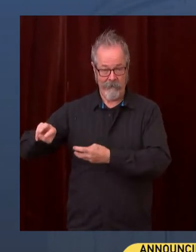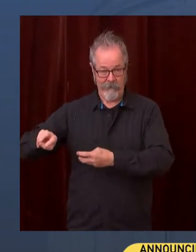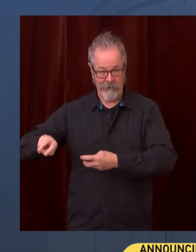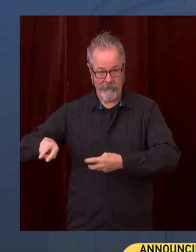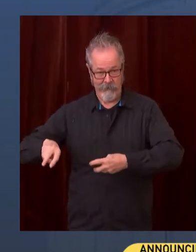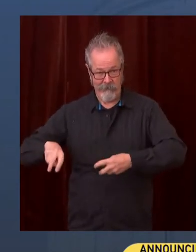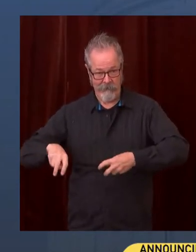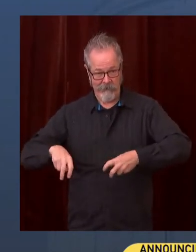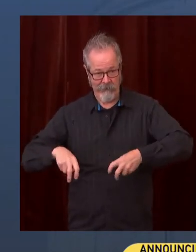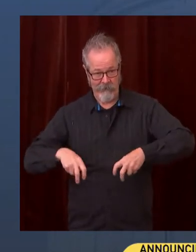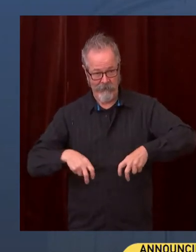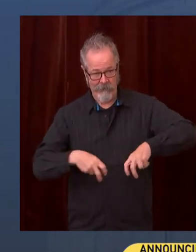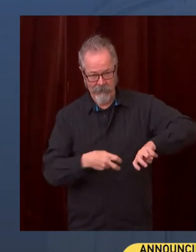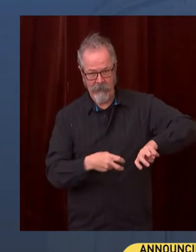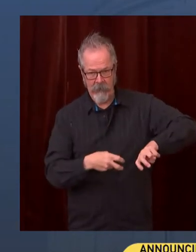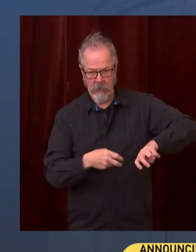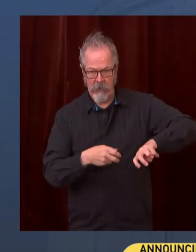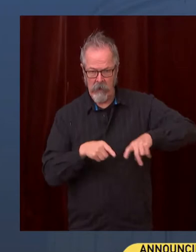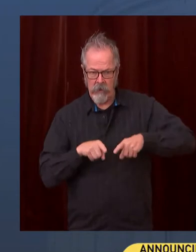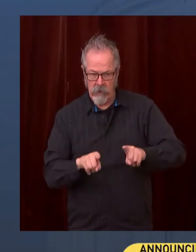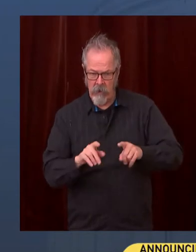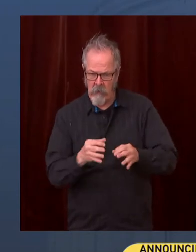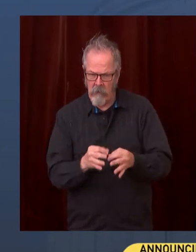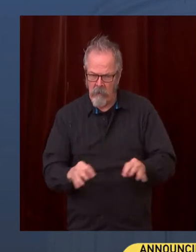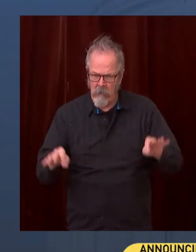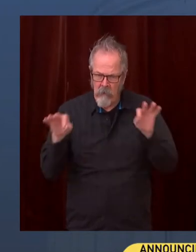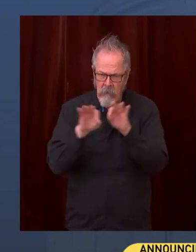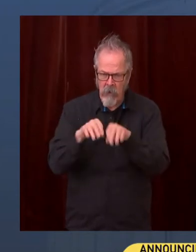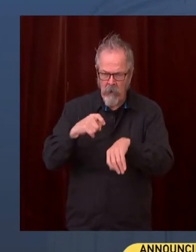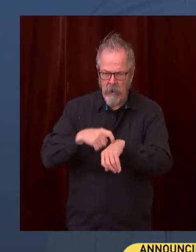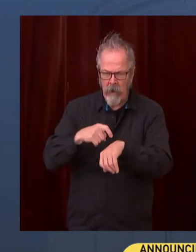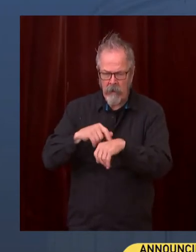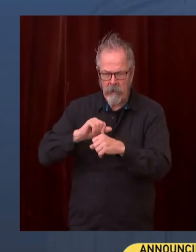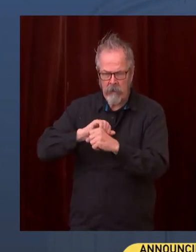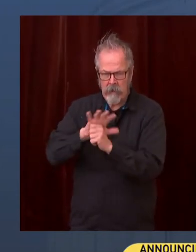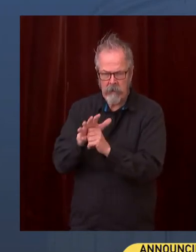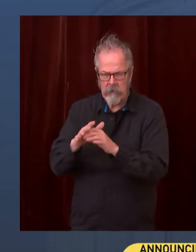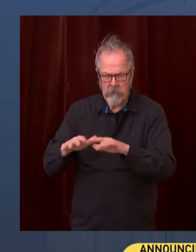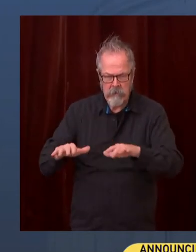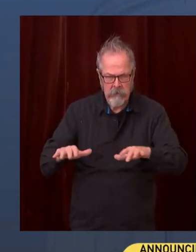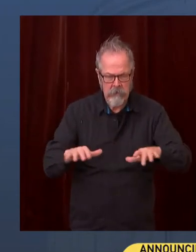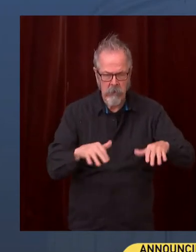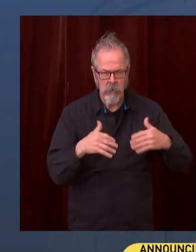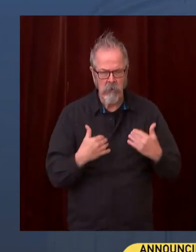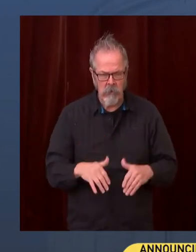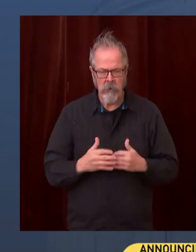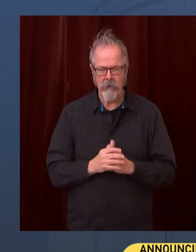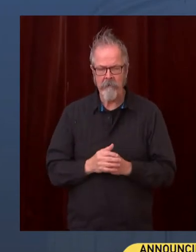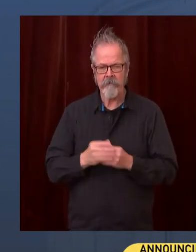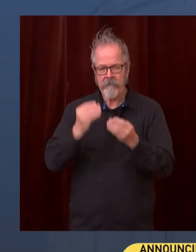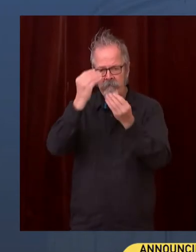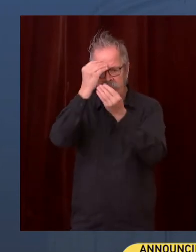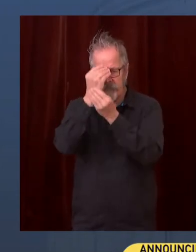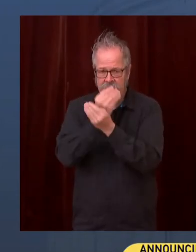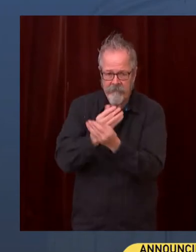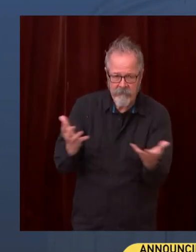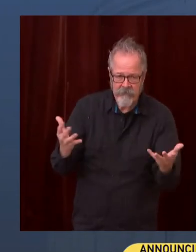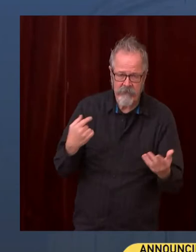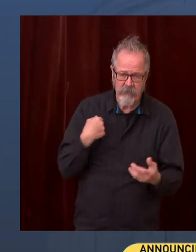But listen, I got to tell you, we're going miss John Wiesman. His work during this pandemic has been just exceptional.